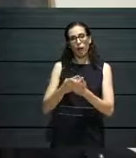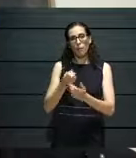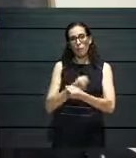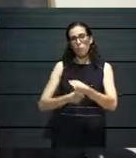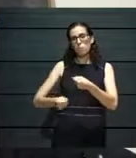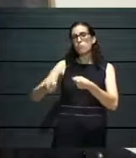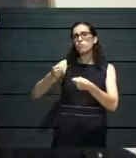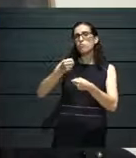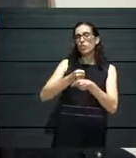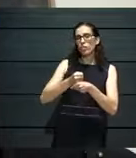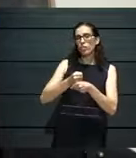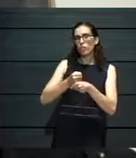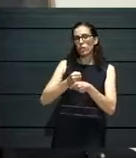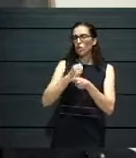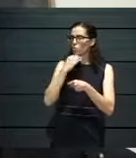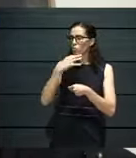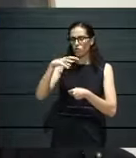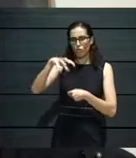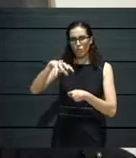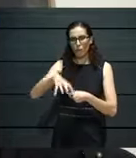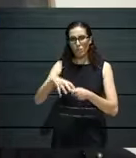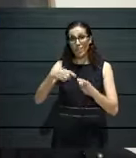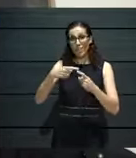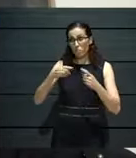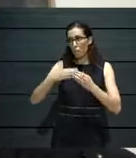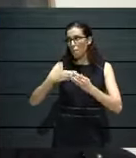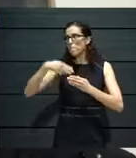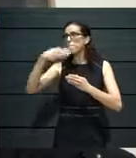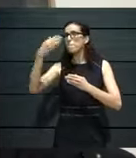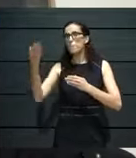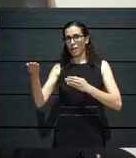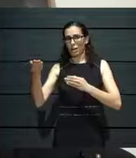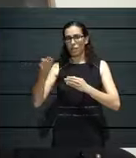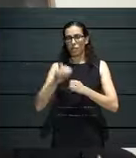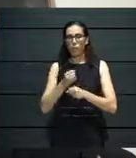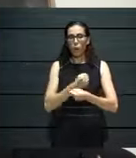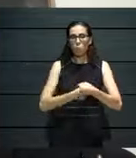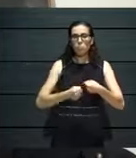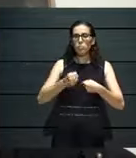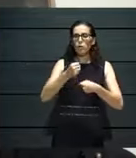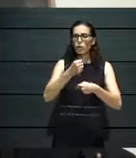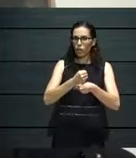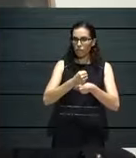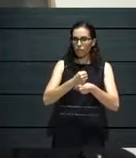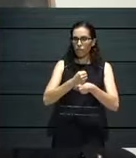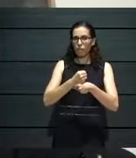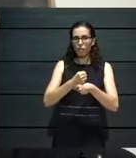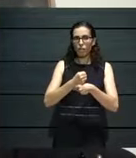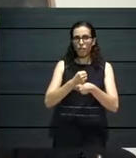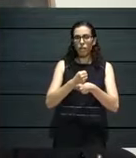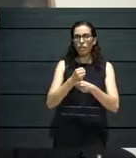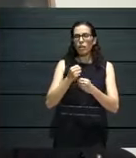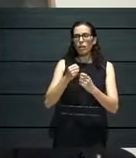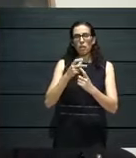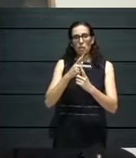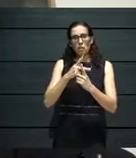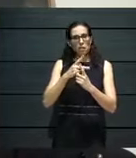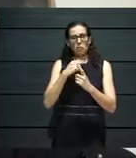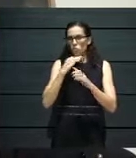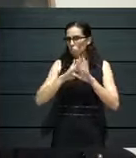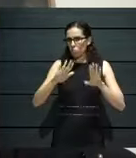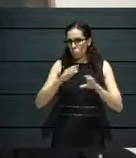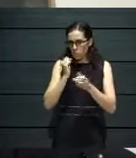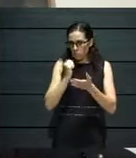-site, which are out of the building, which are collaborations with other institutions within or outside the cultural infrastructure.